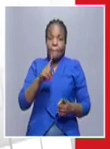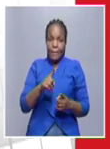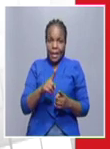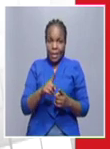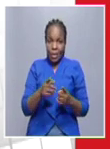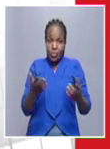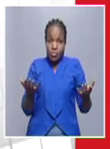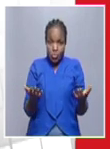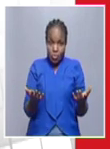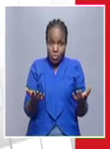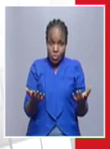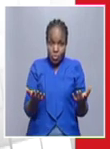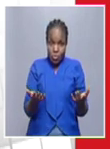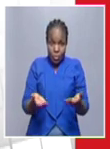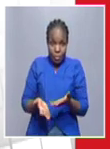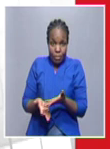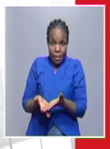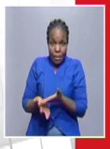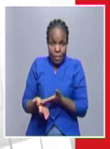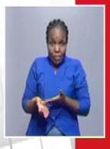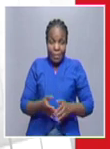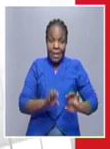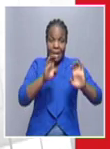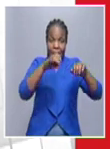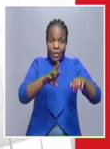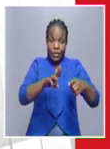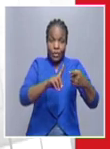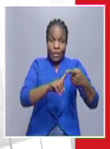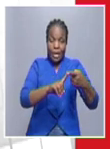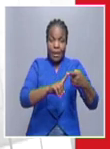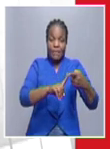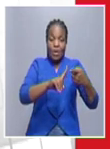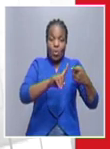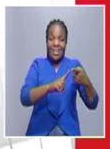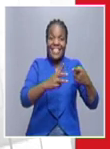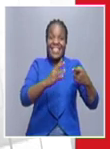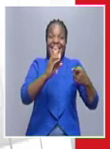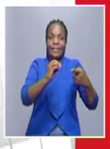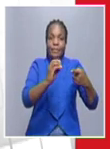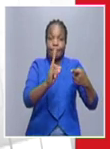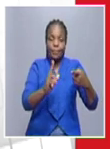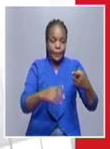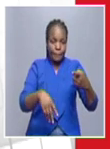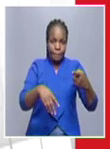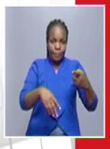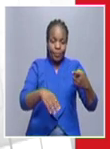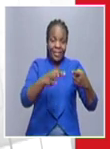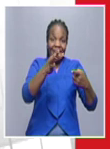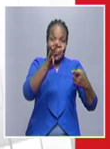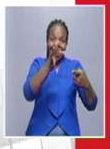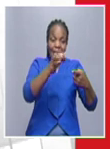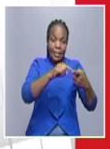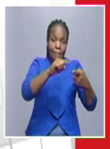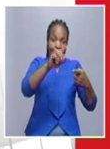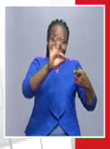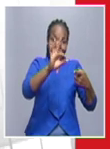distributed as follows a wrong origin 130 cases 99 at